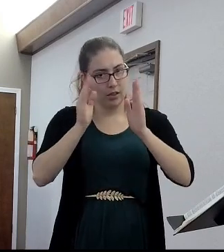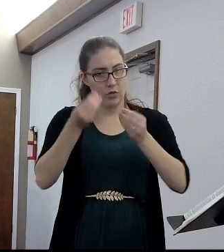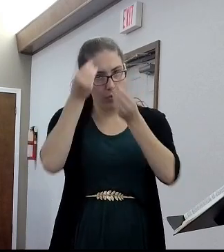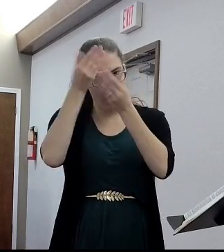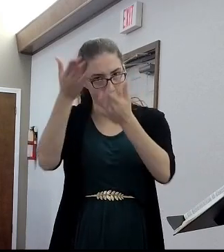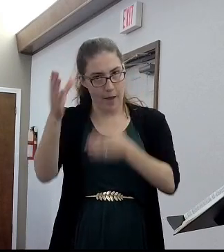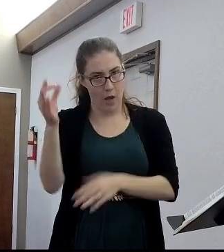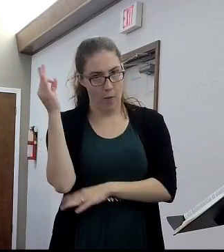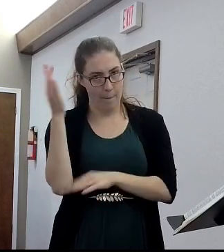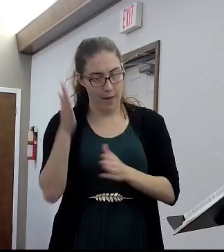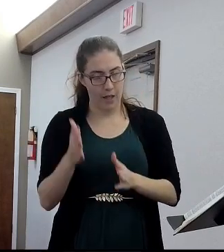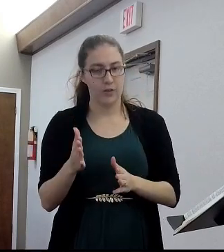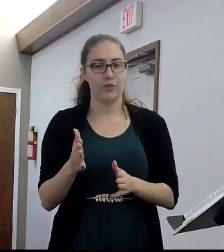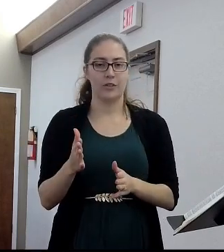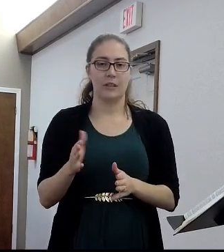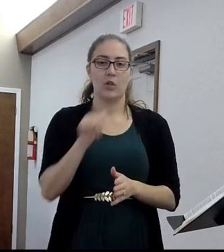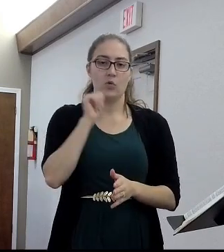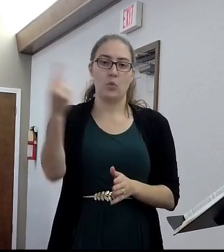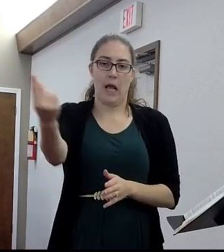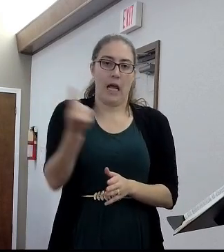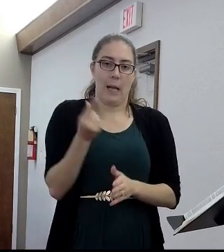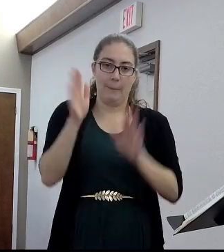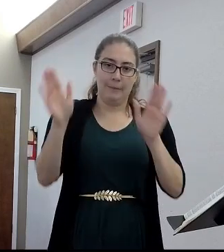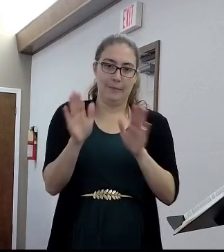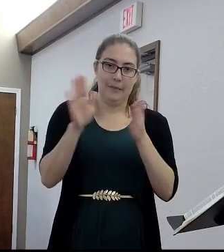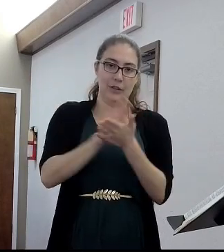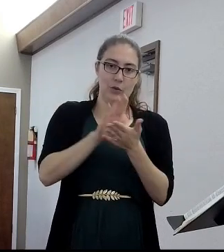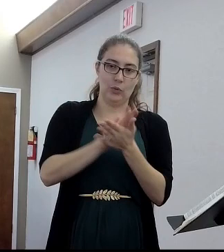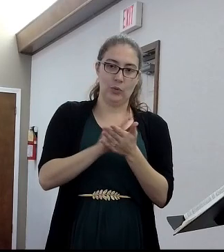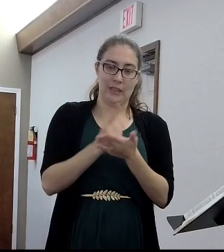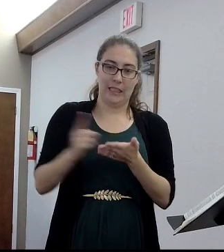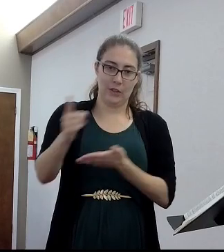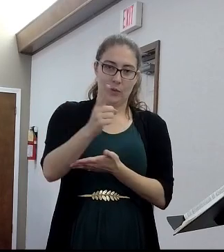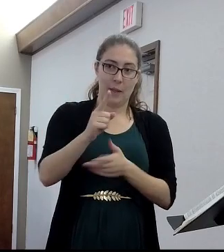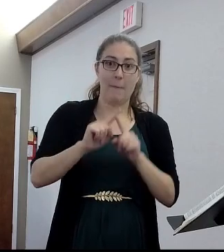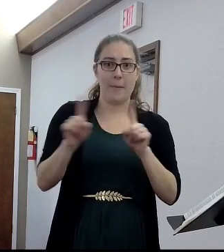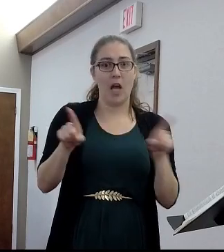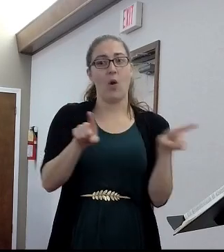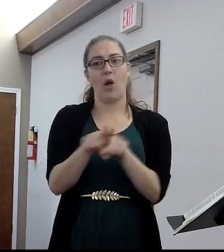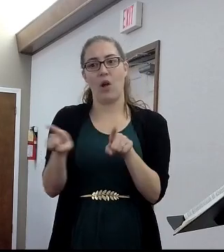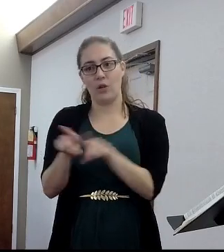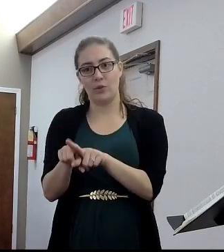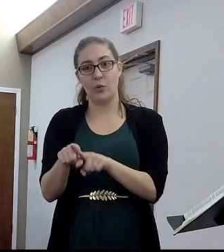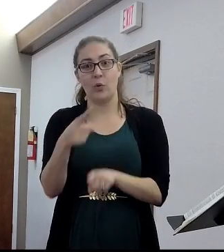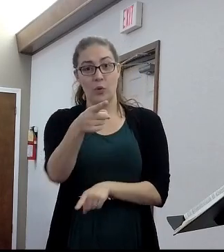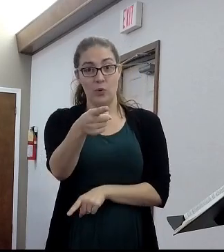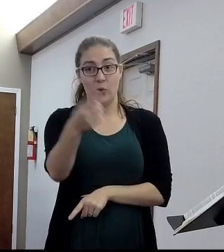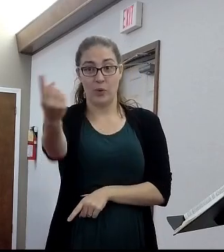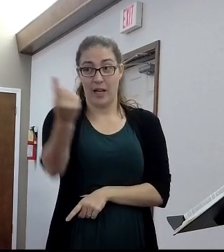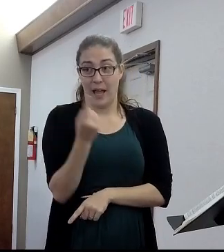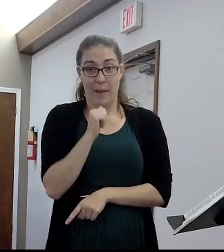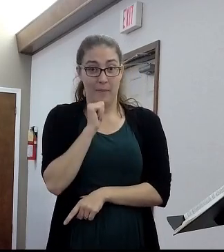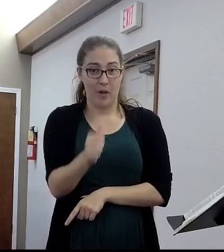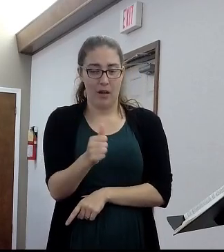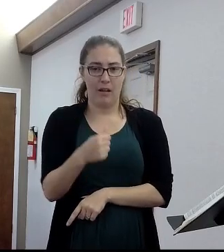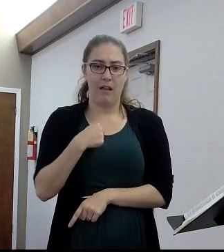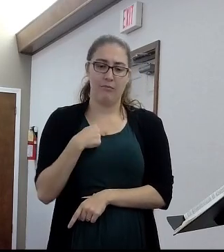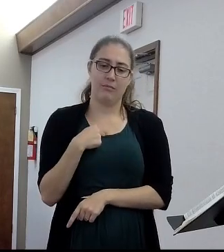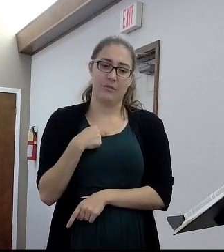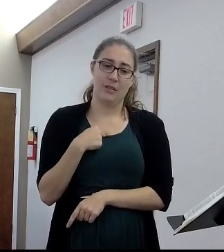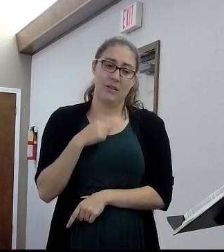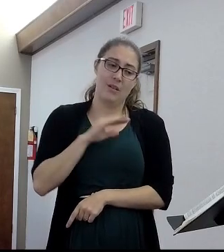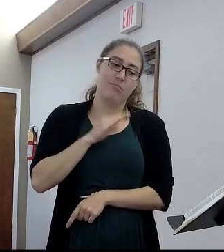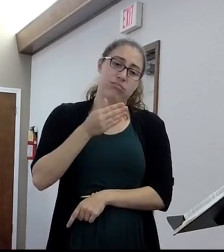But just know that if you don't come to Sunday school, that you're causing me grief. Verse number 17, that they must give account,